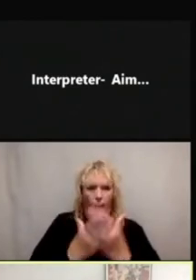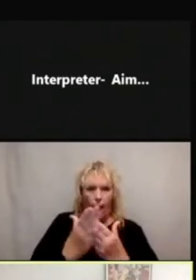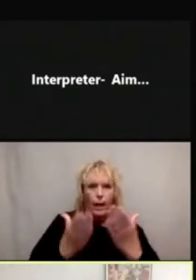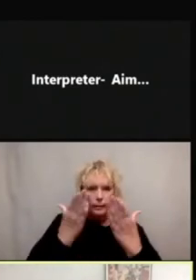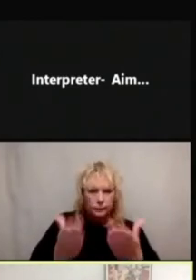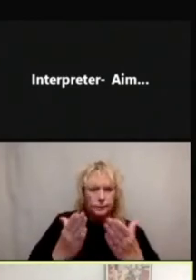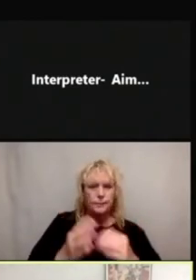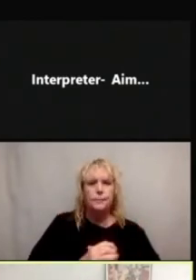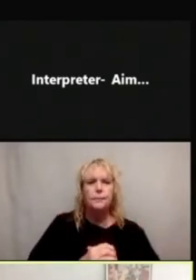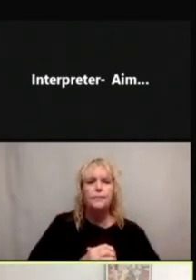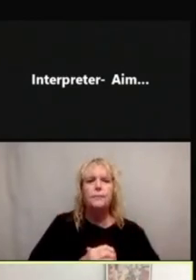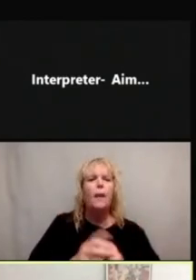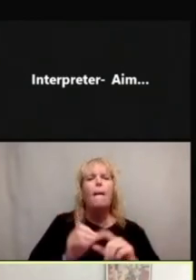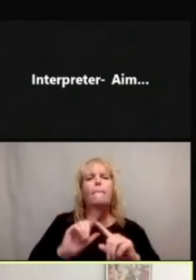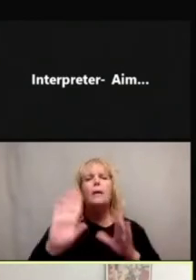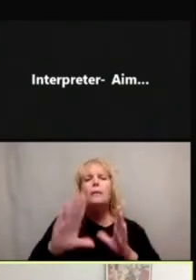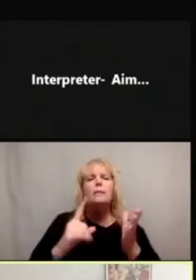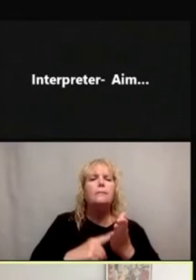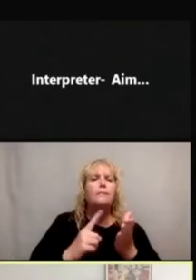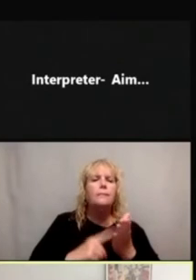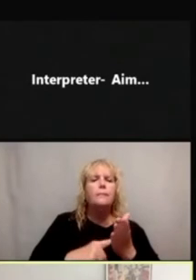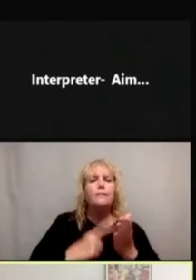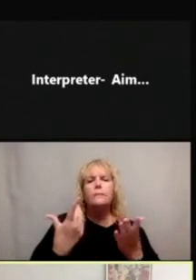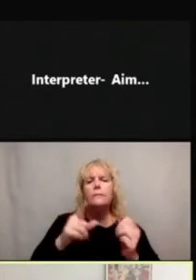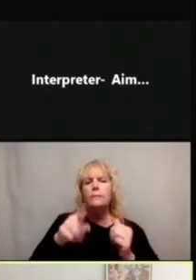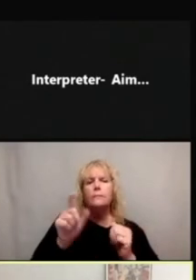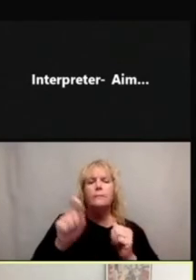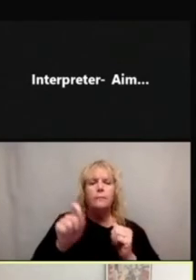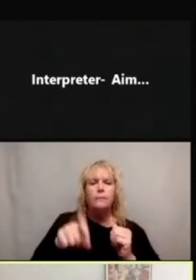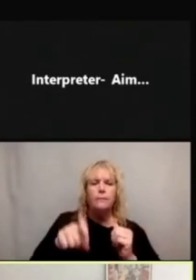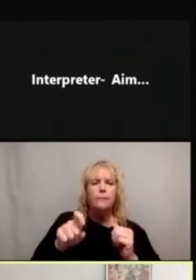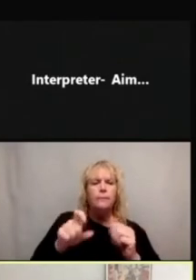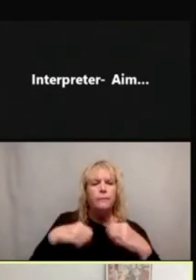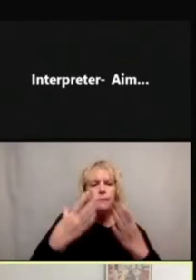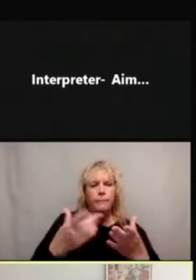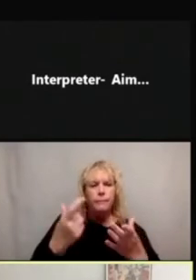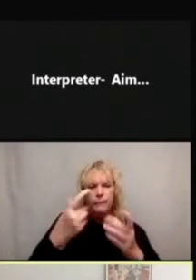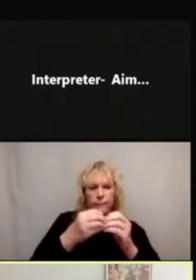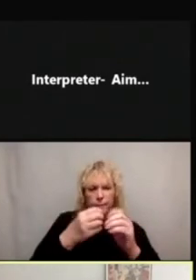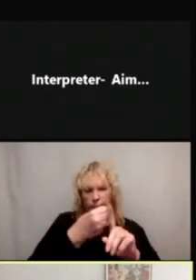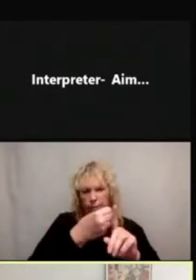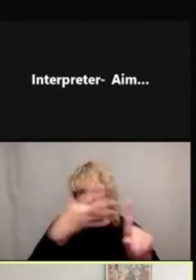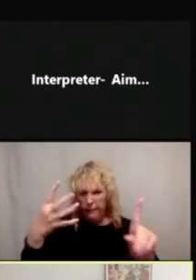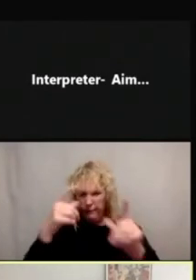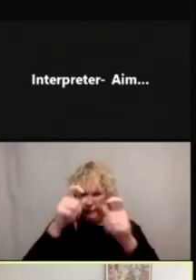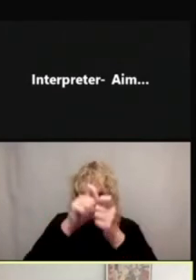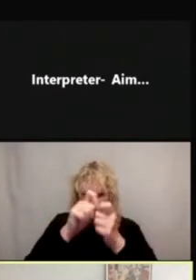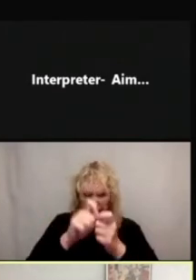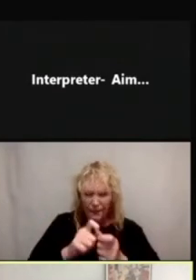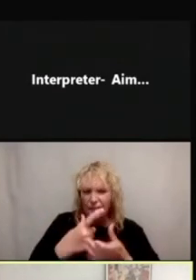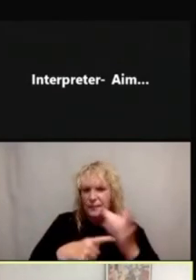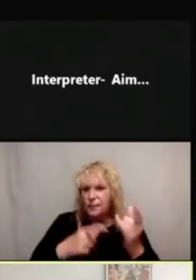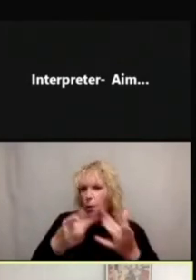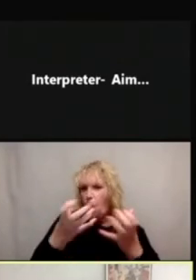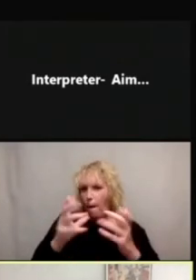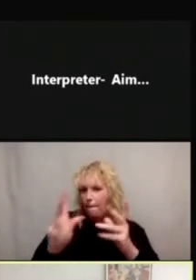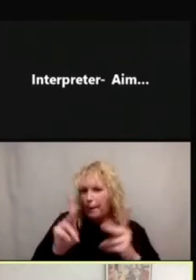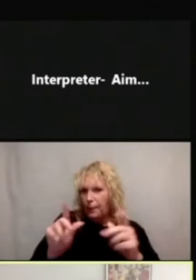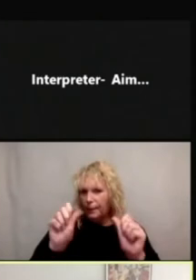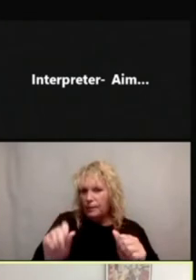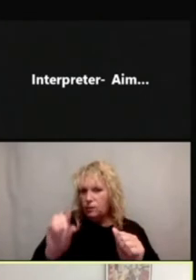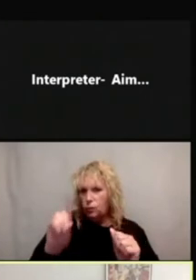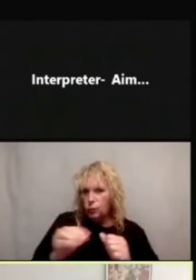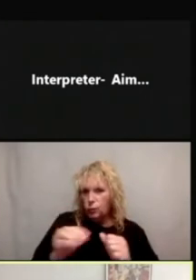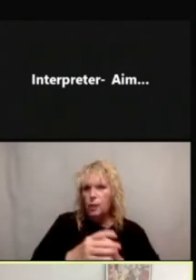meaning. But there are some times that you might need to provide a little bit more detail to provide context for what you want people to do. So in this